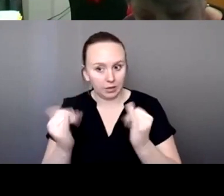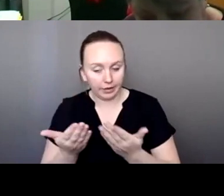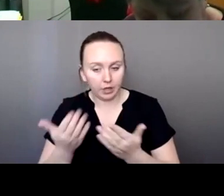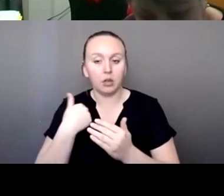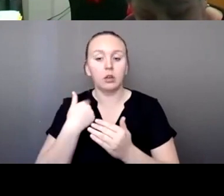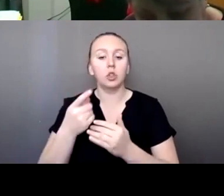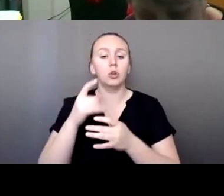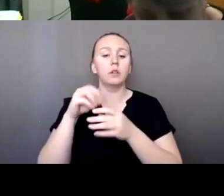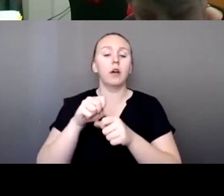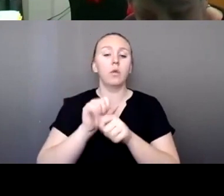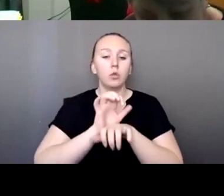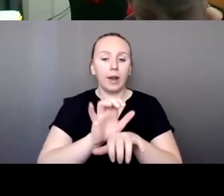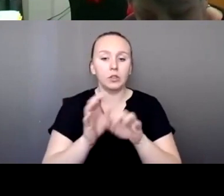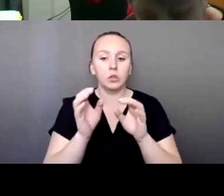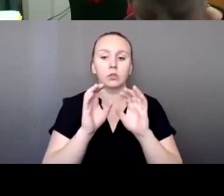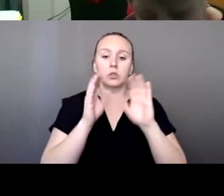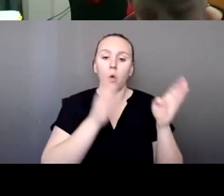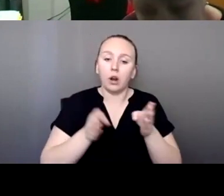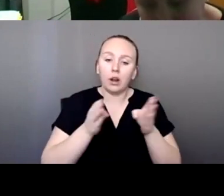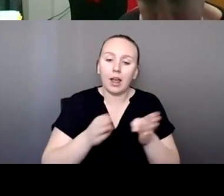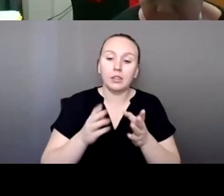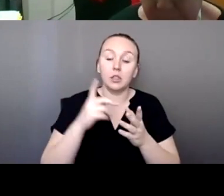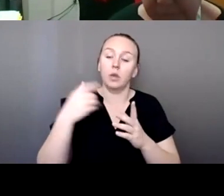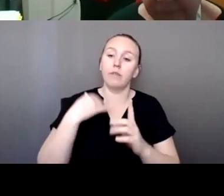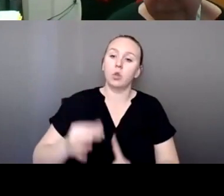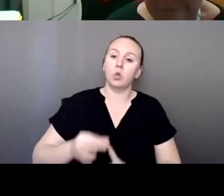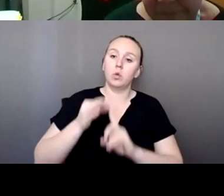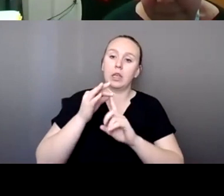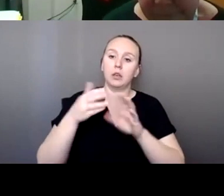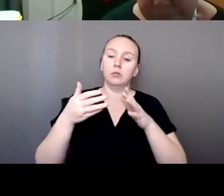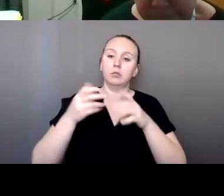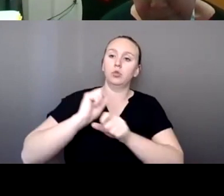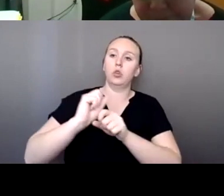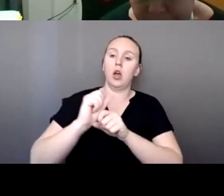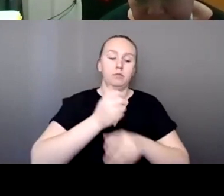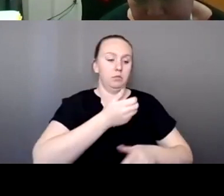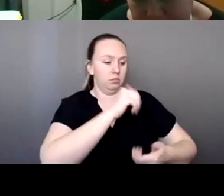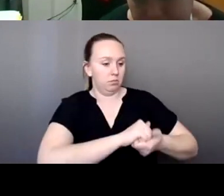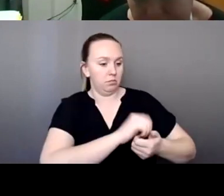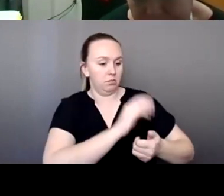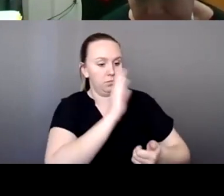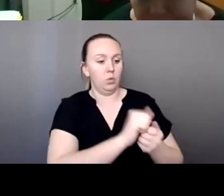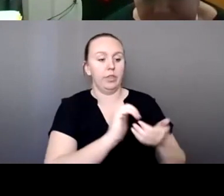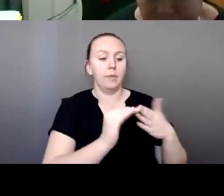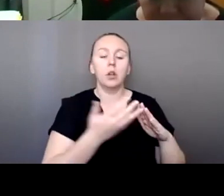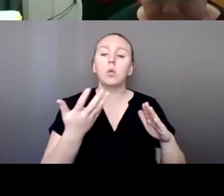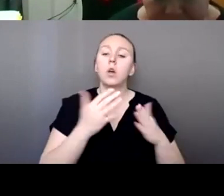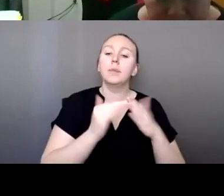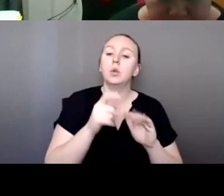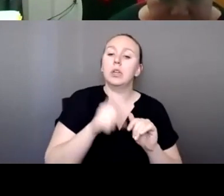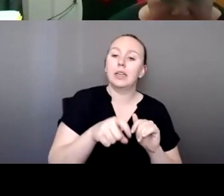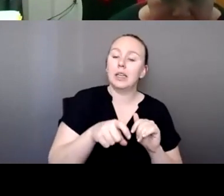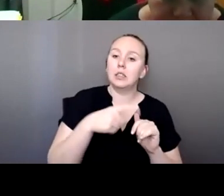position, um, in working directly with the community. So what are the community needs that folks are asking for? Cause they'll